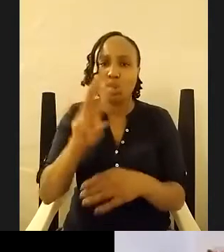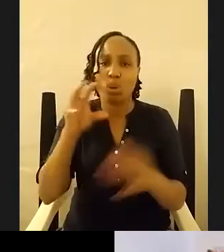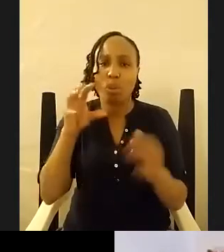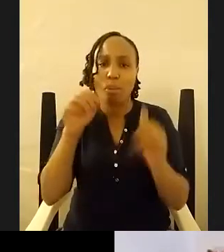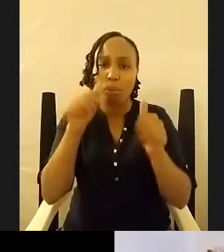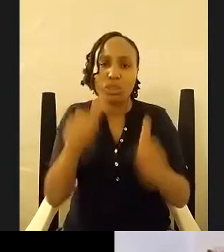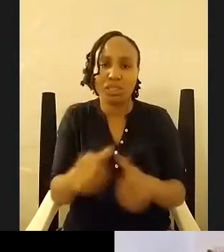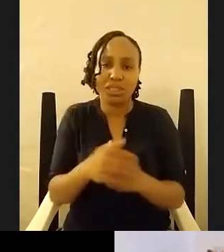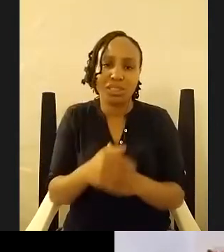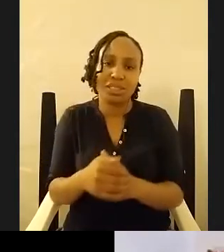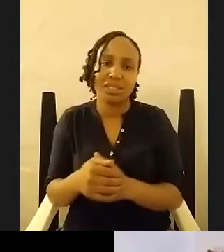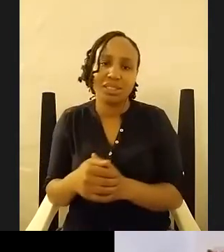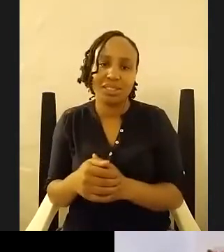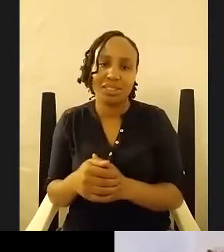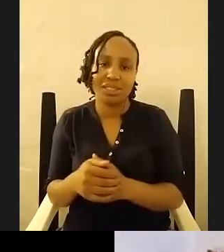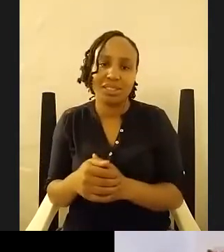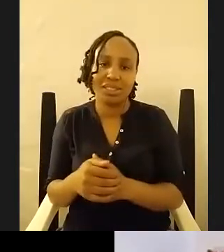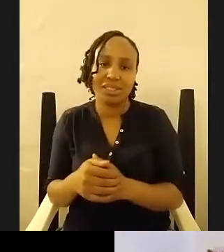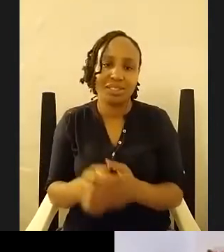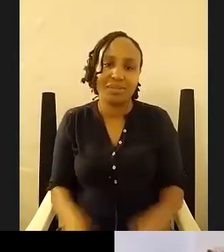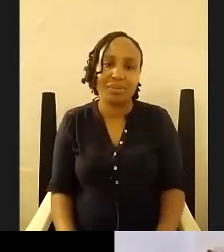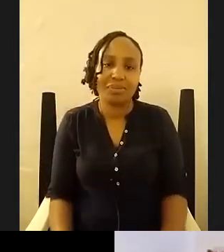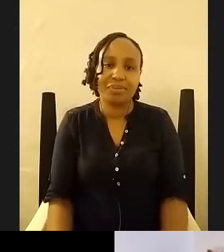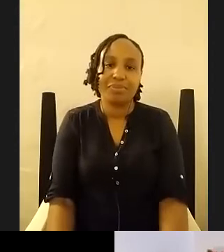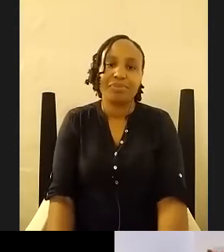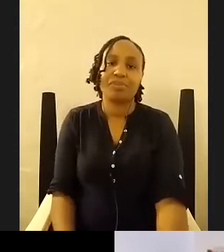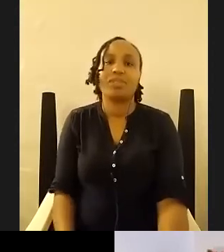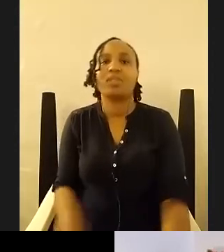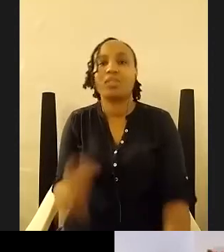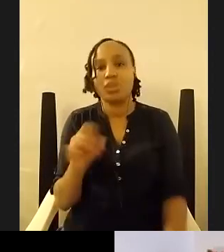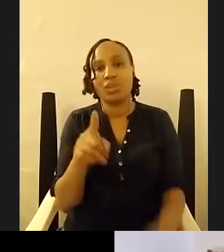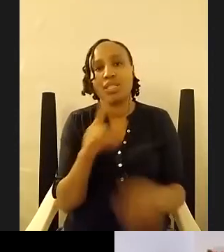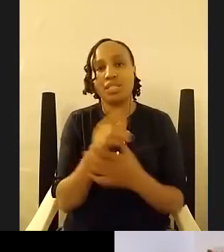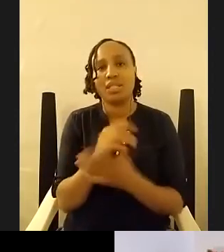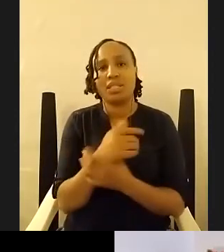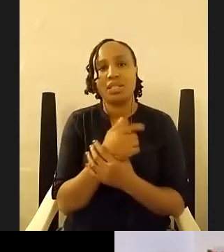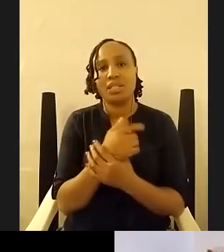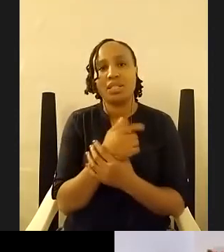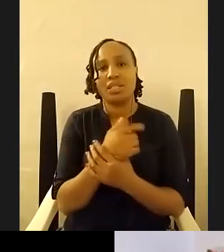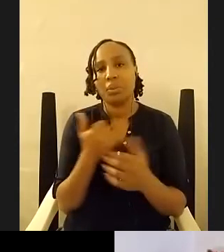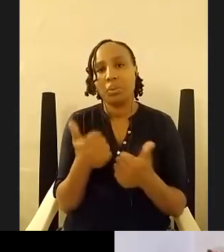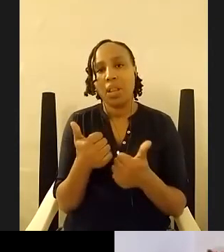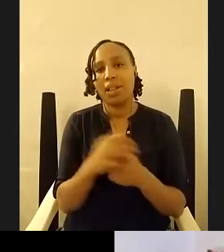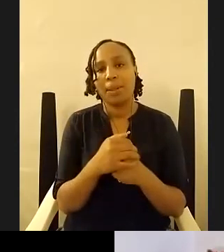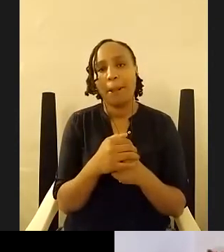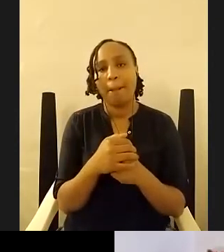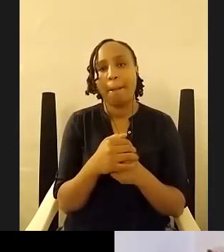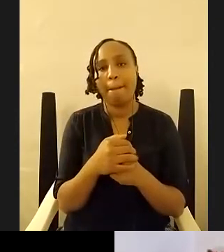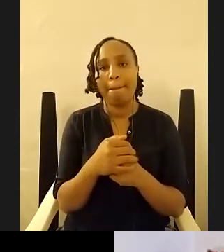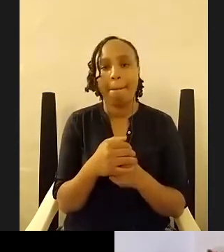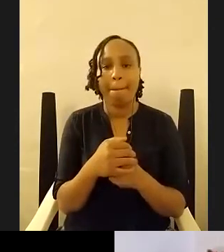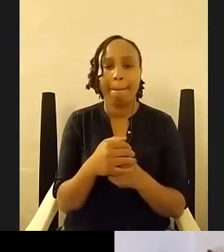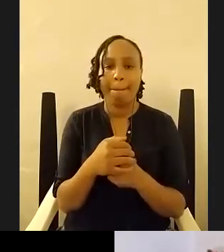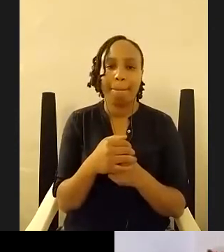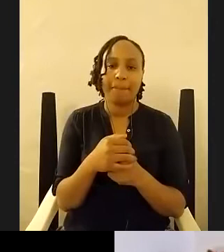yeah like he's he's he's a he's a yeah he's cool guy yeah okay zenas has a question and i have one for you